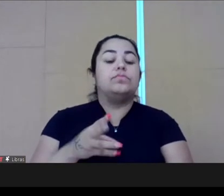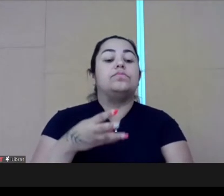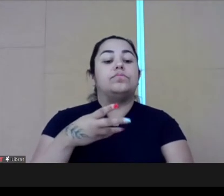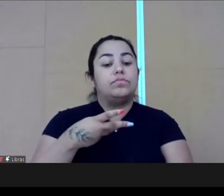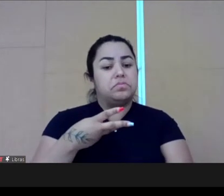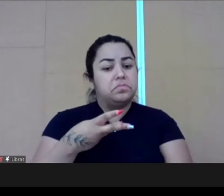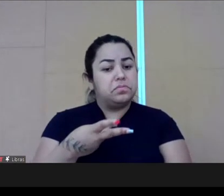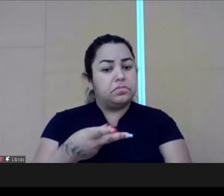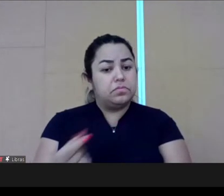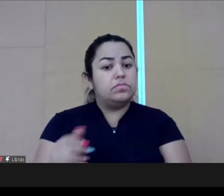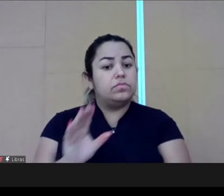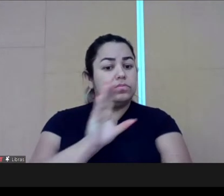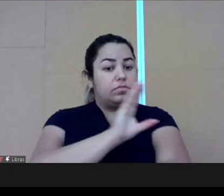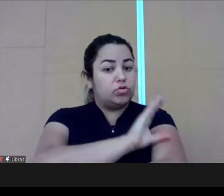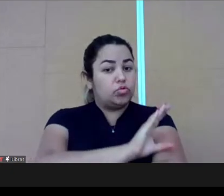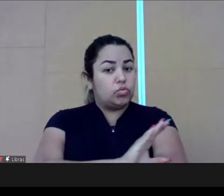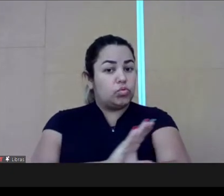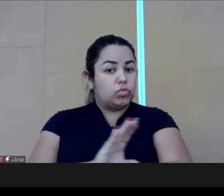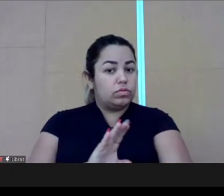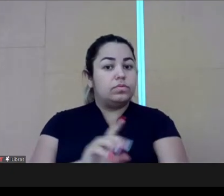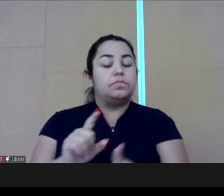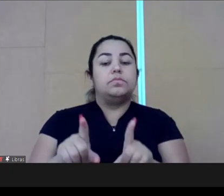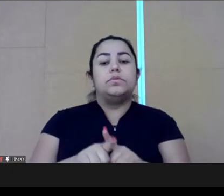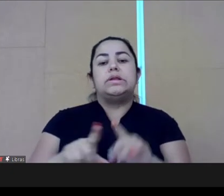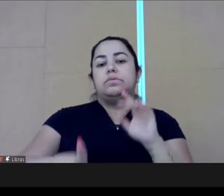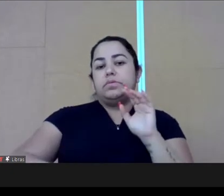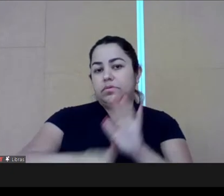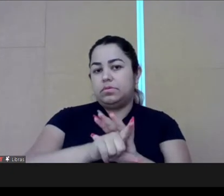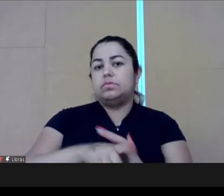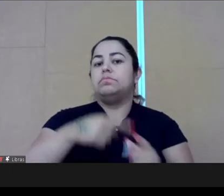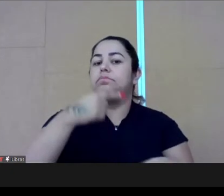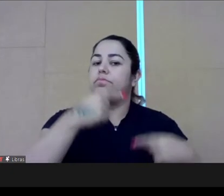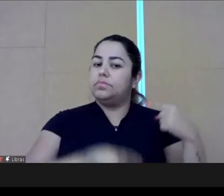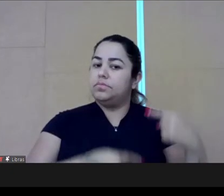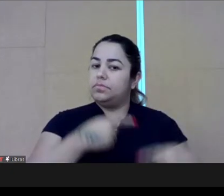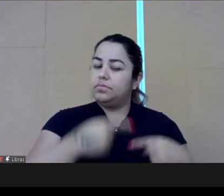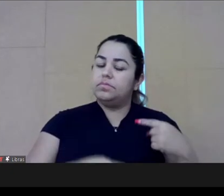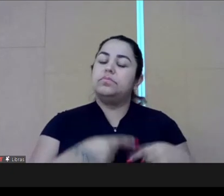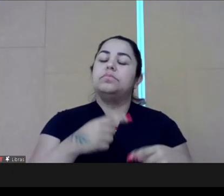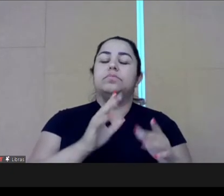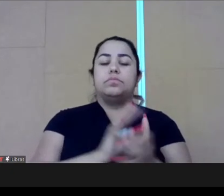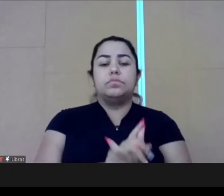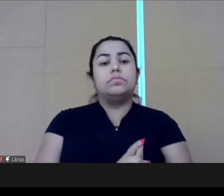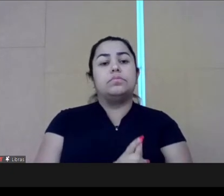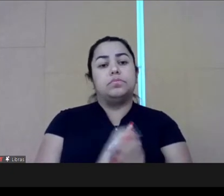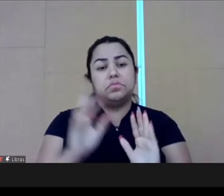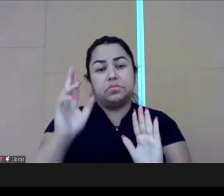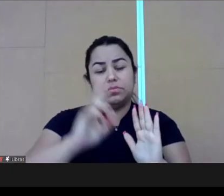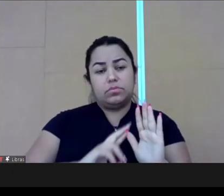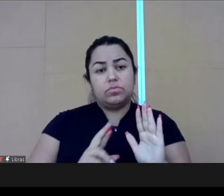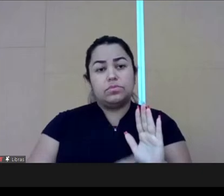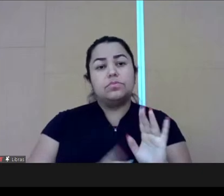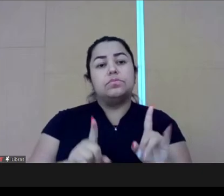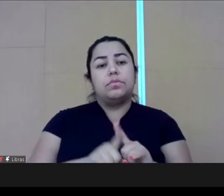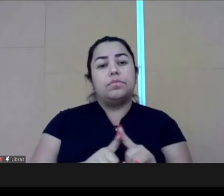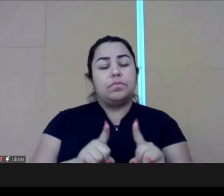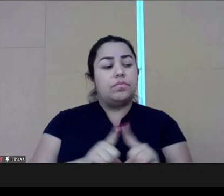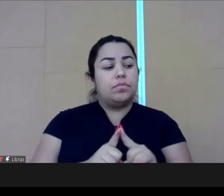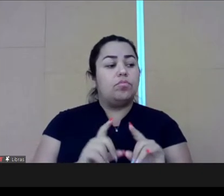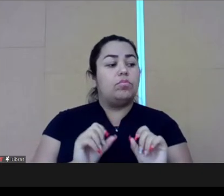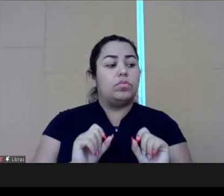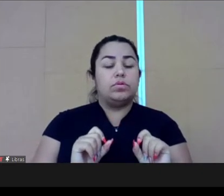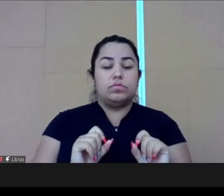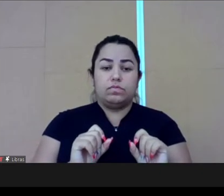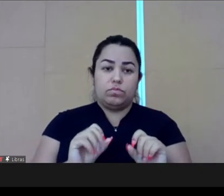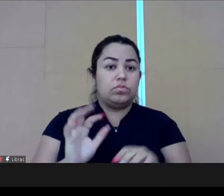law, the policies, the regulations, and we are very good at forming guardians. But we